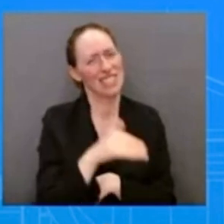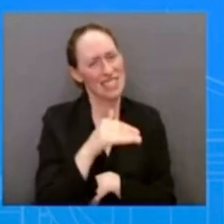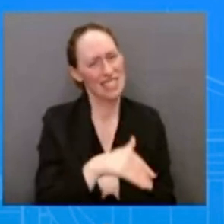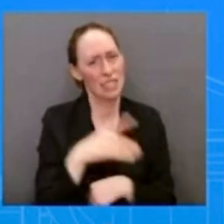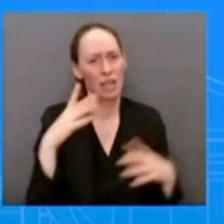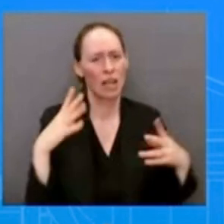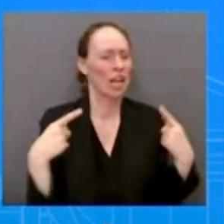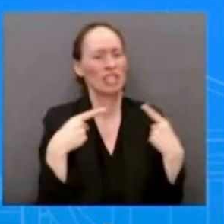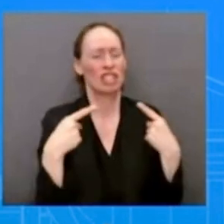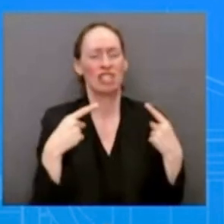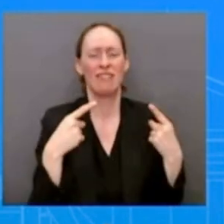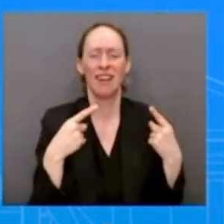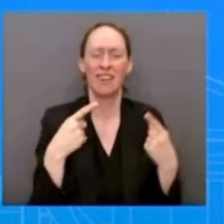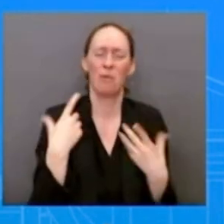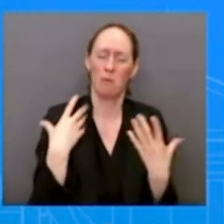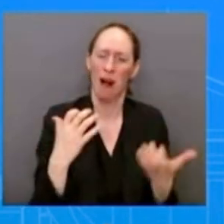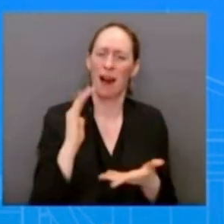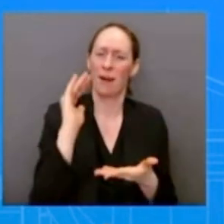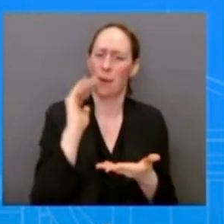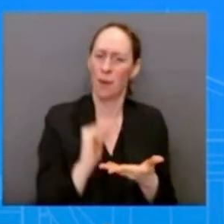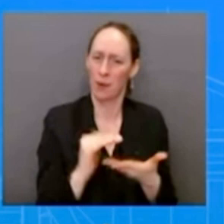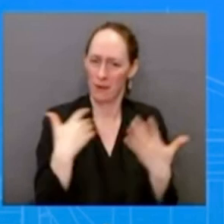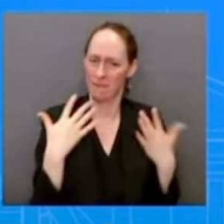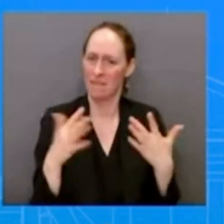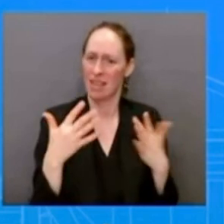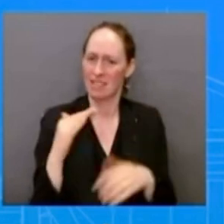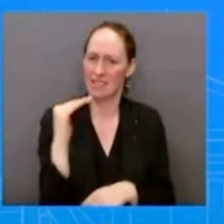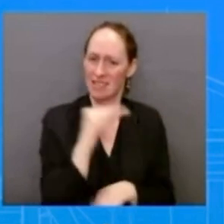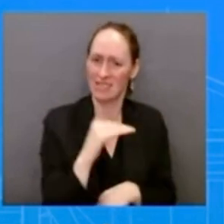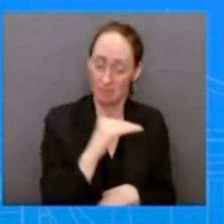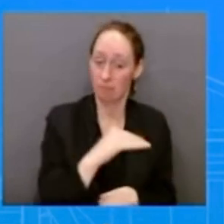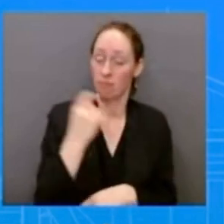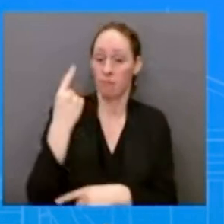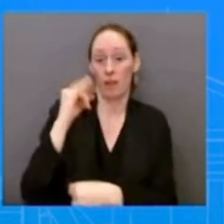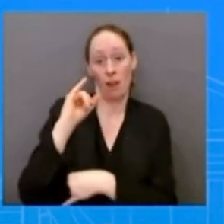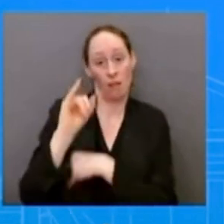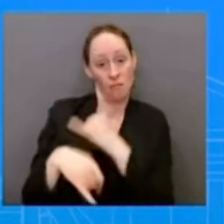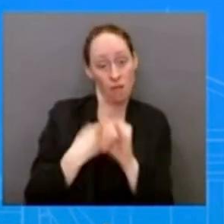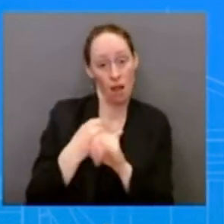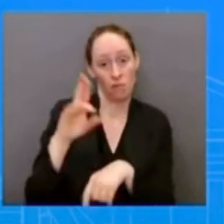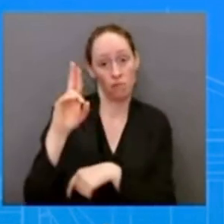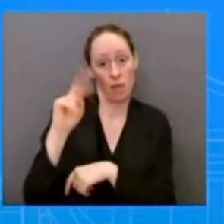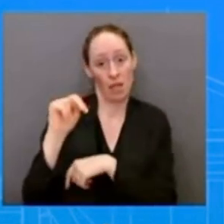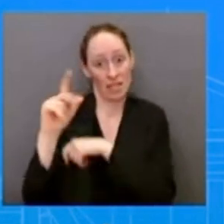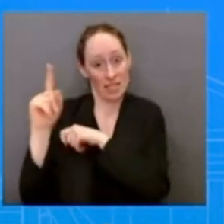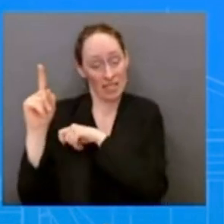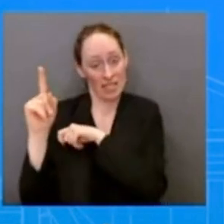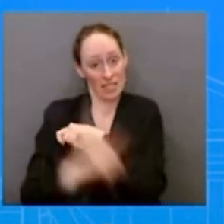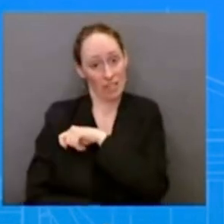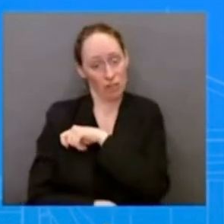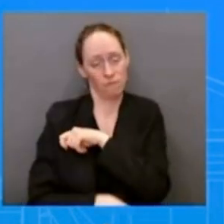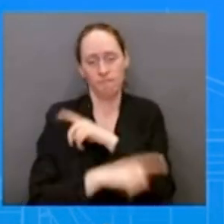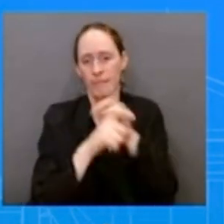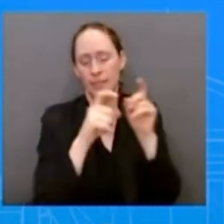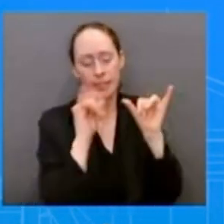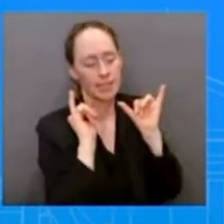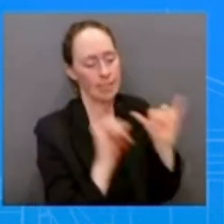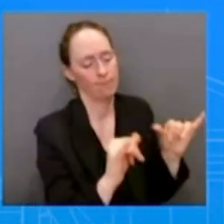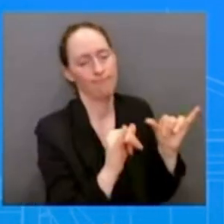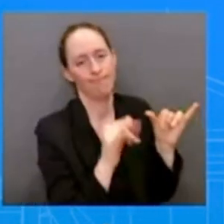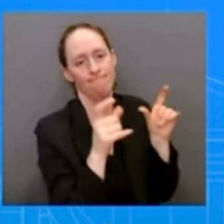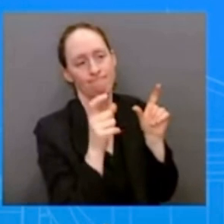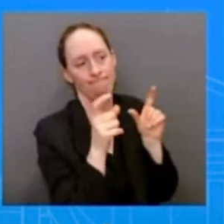sanctions the international sanctions the u.n sanctions that have long been in place to try to curb north korea's nuclear ambitions